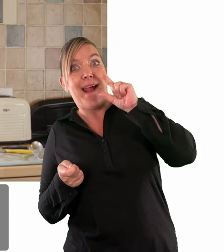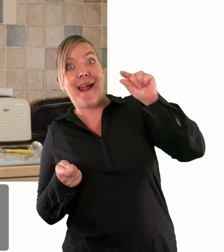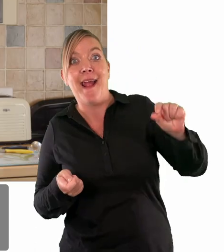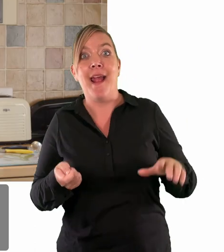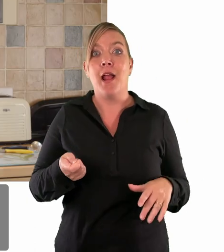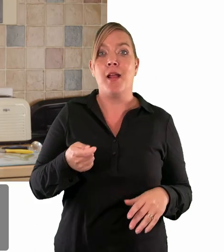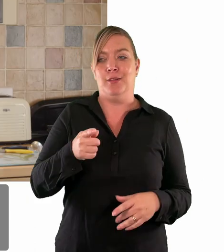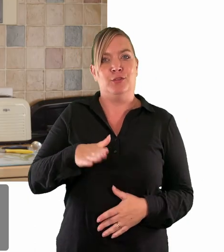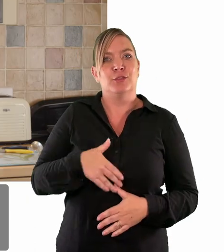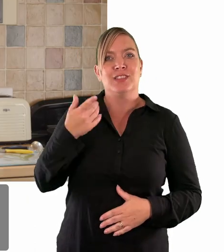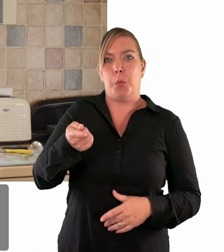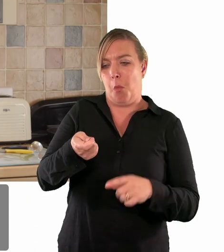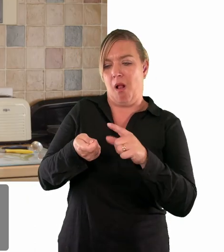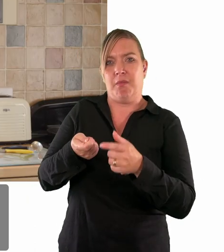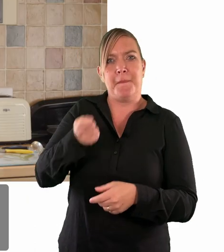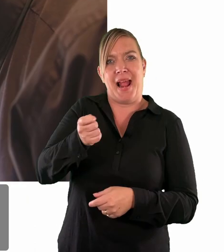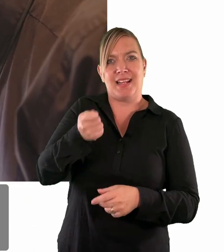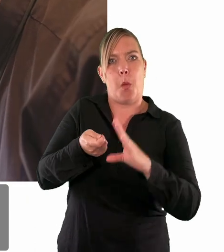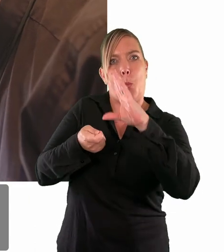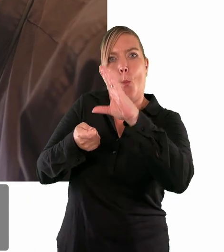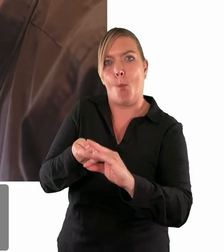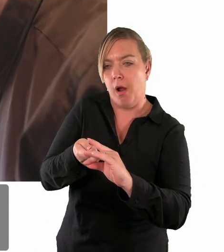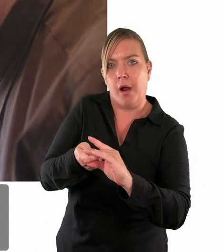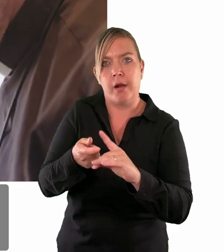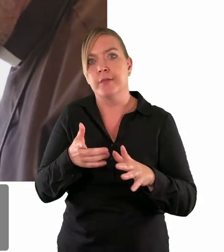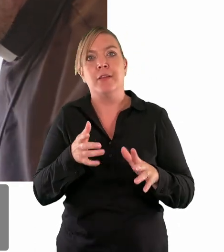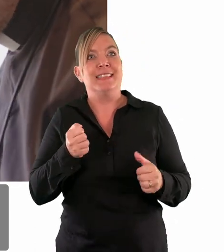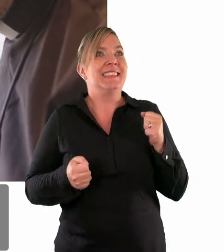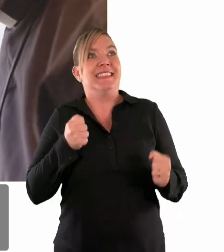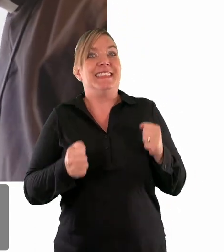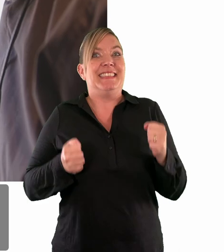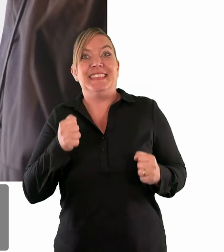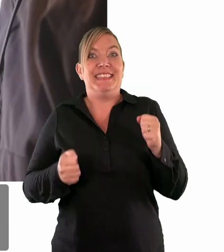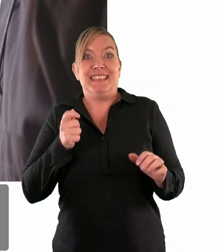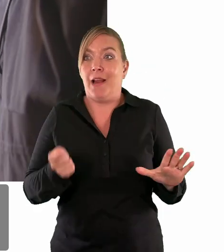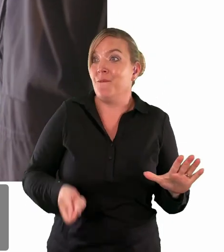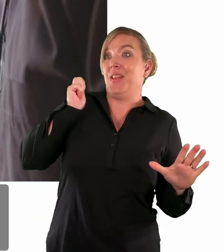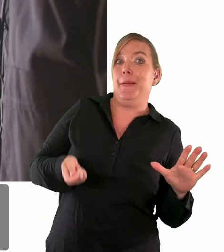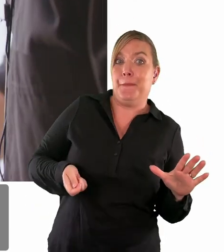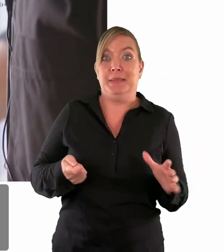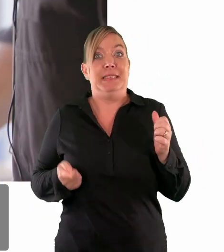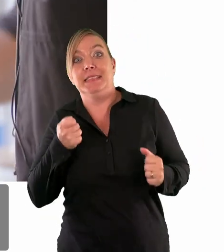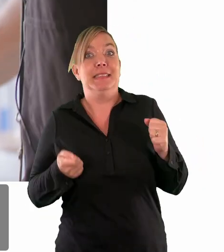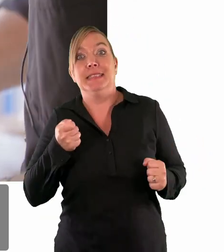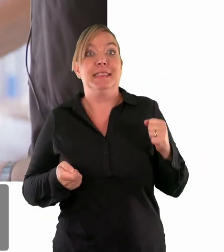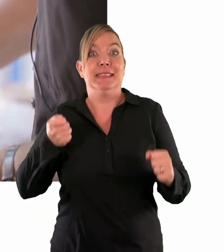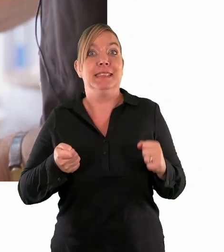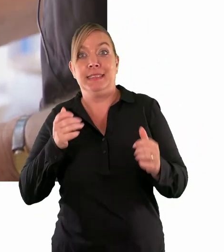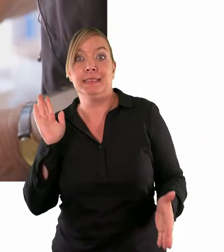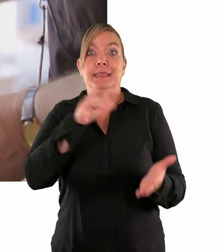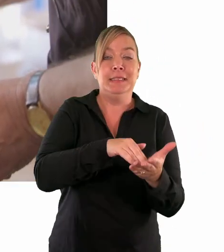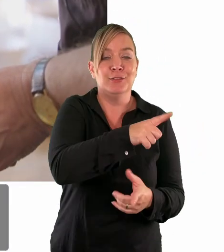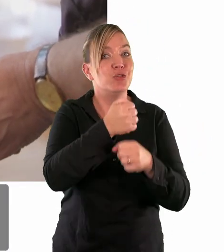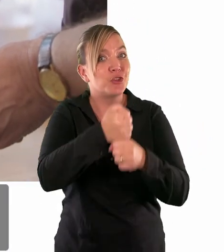and because she didn't want the pancake that she was in the middle of making to stick to the pan